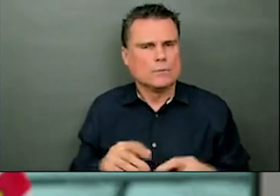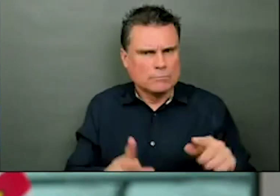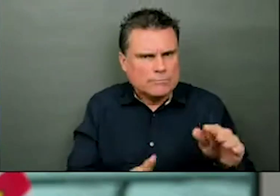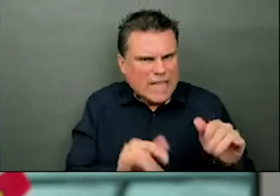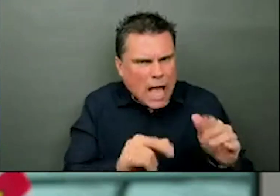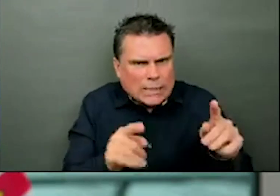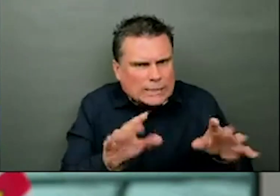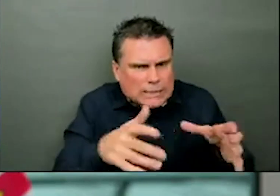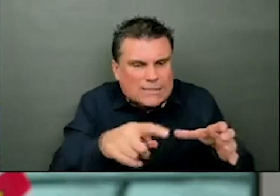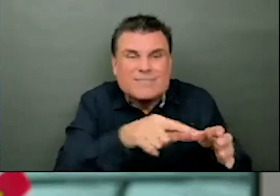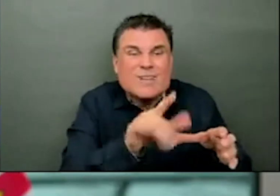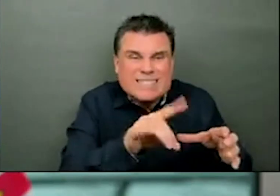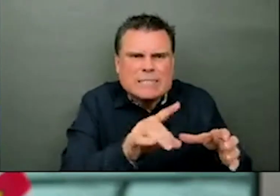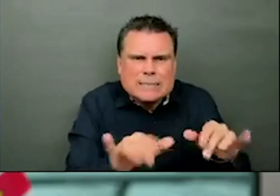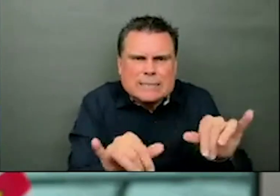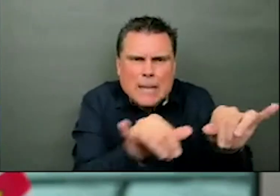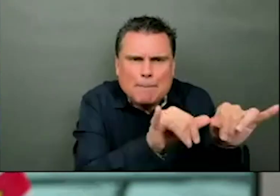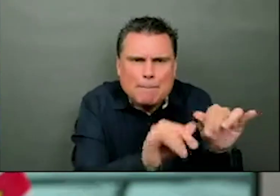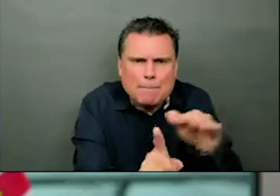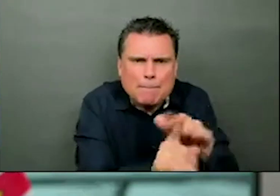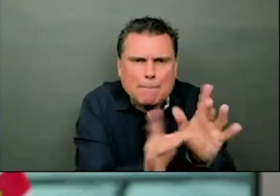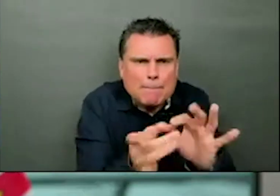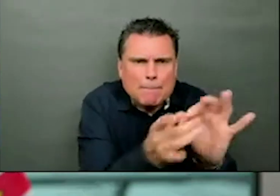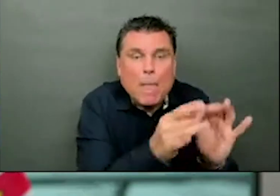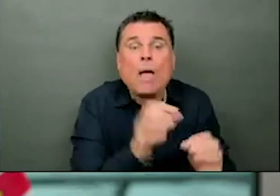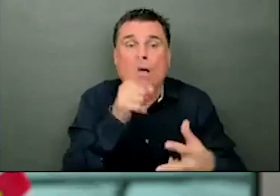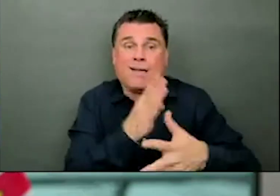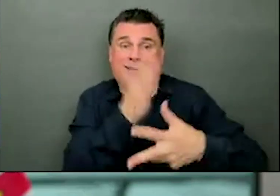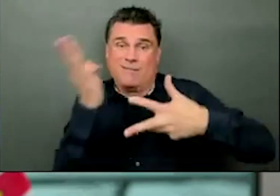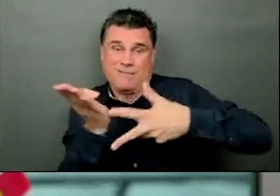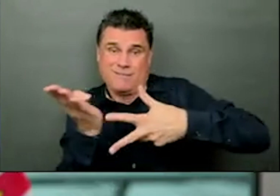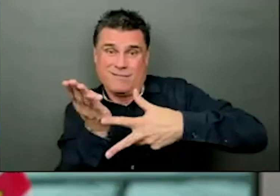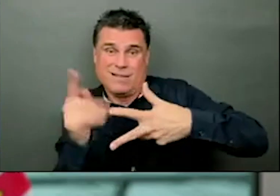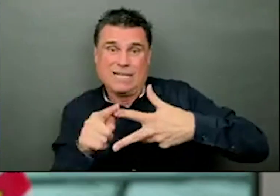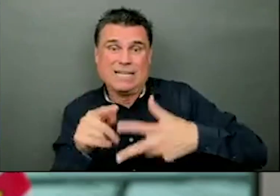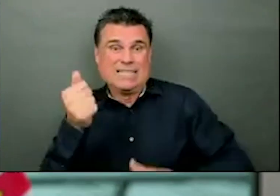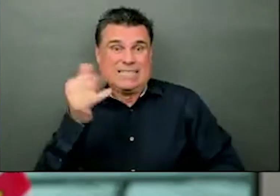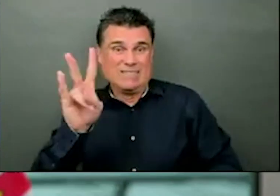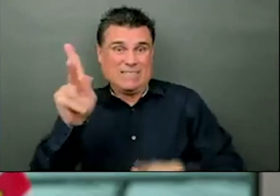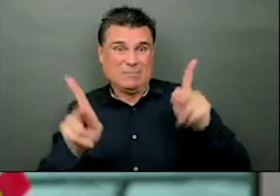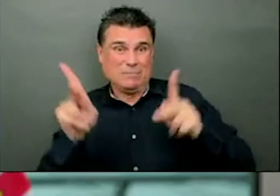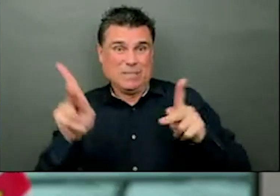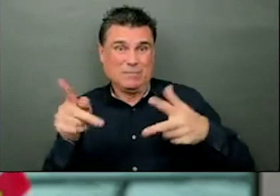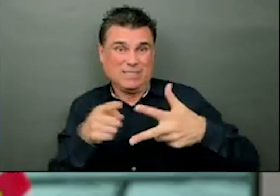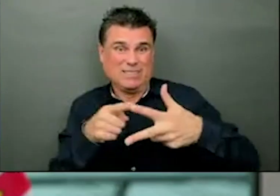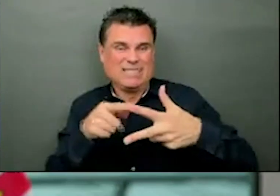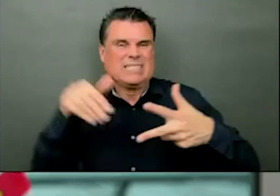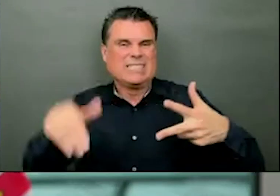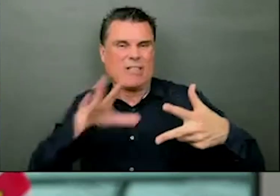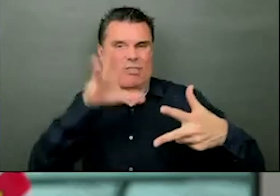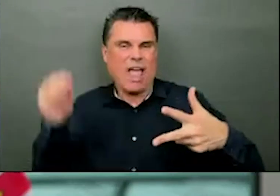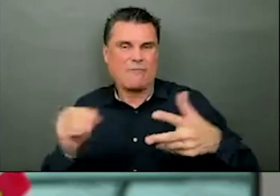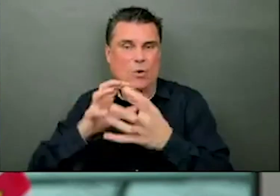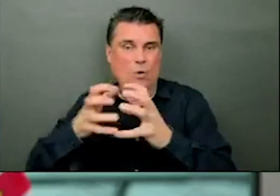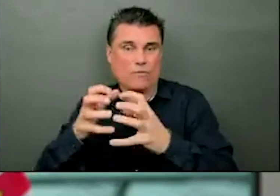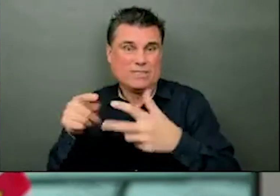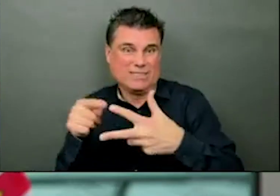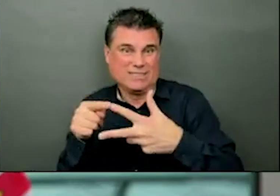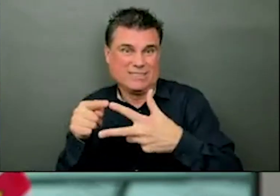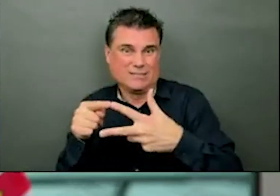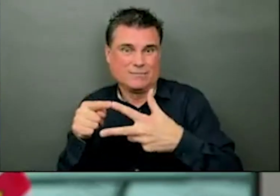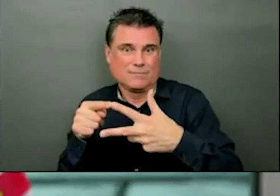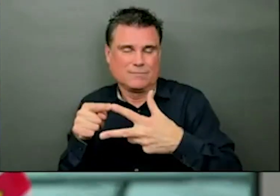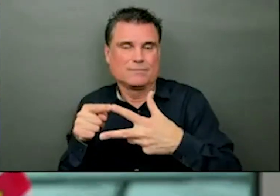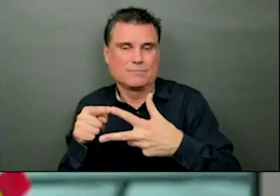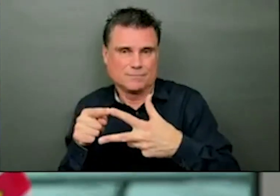fact the 17 that we've seen that have been associated with the South African variant, again, there are a